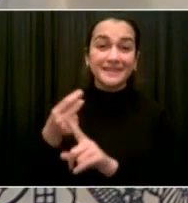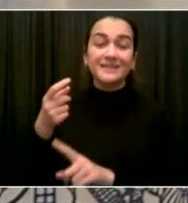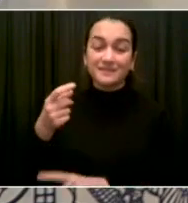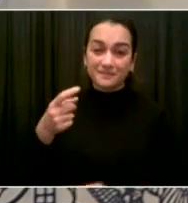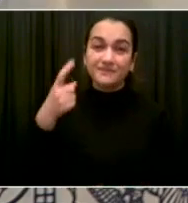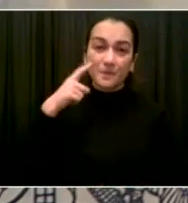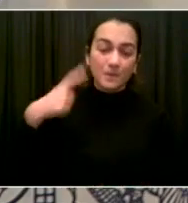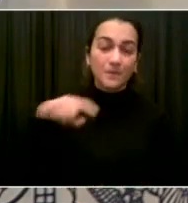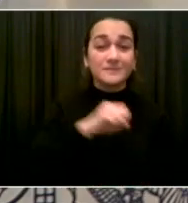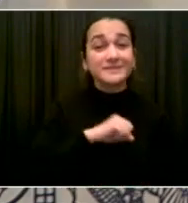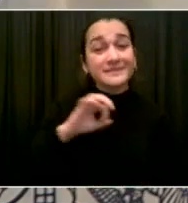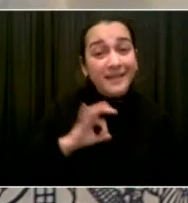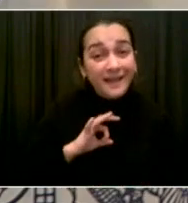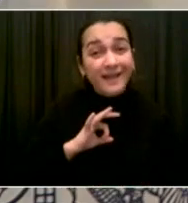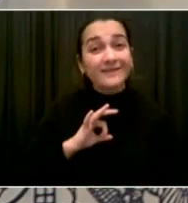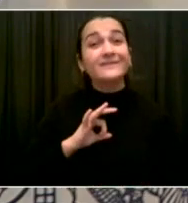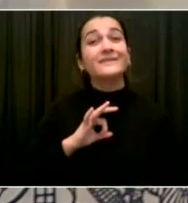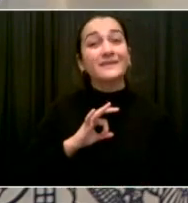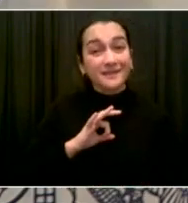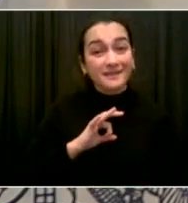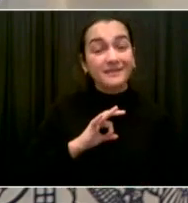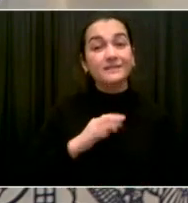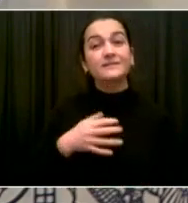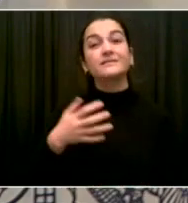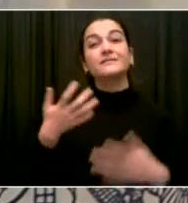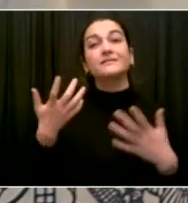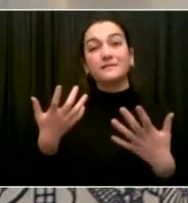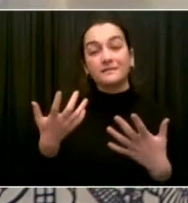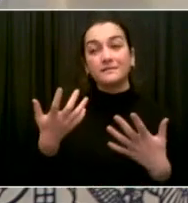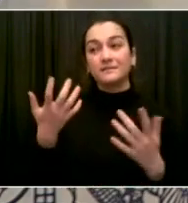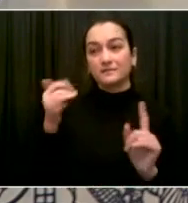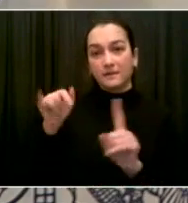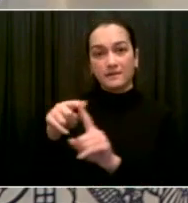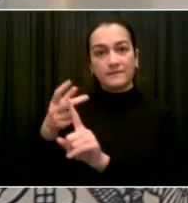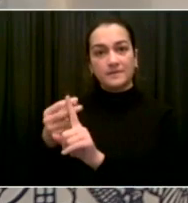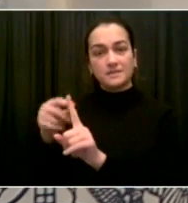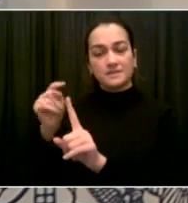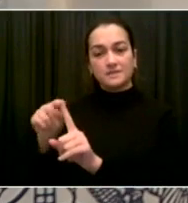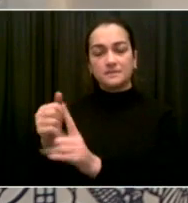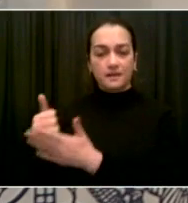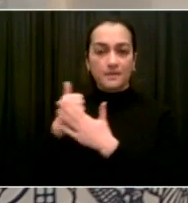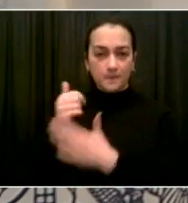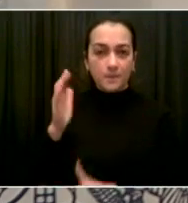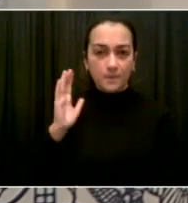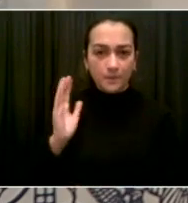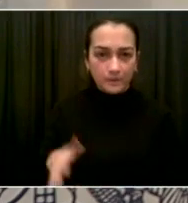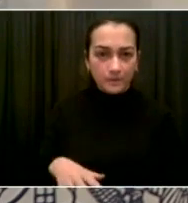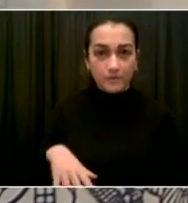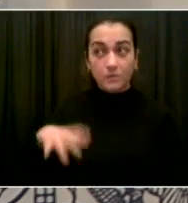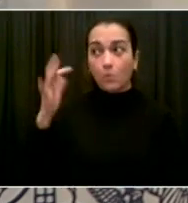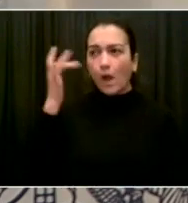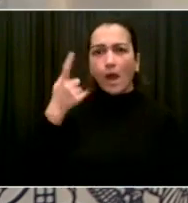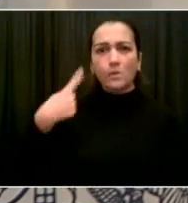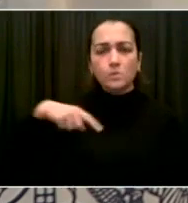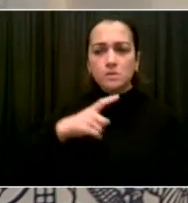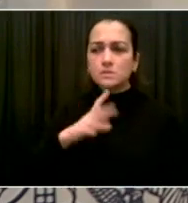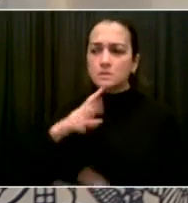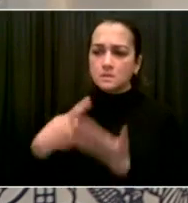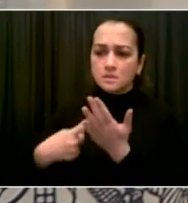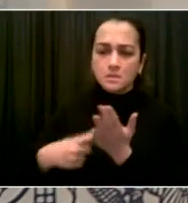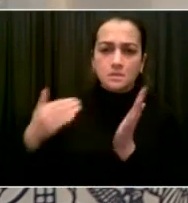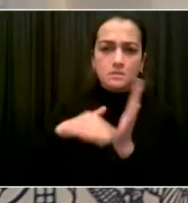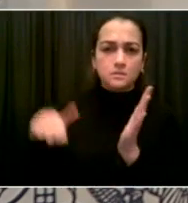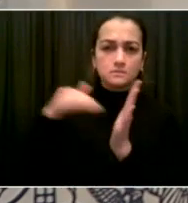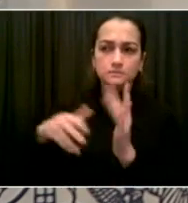restrictions. I do not see a scenario for any kind of shutdown because we are so